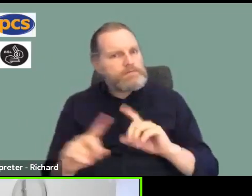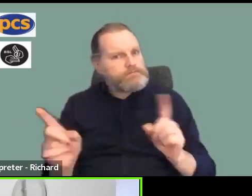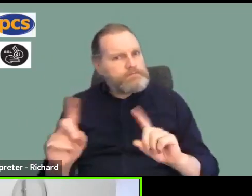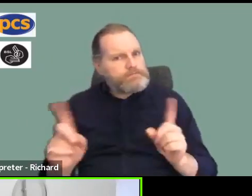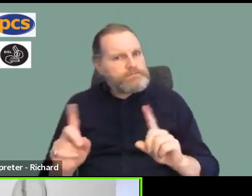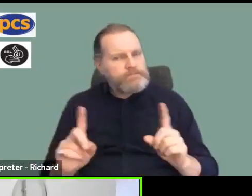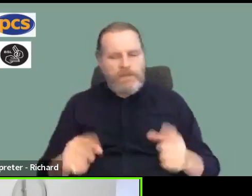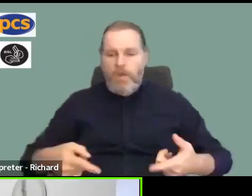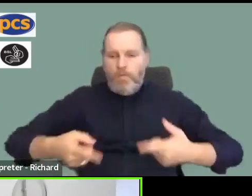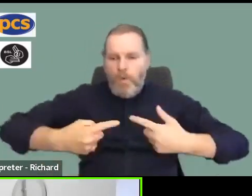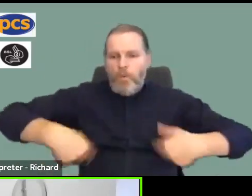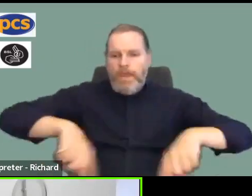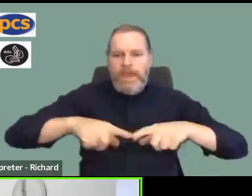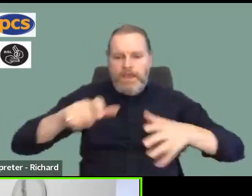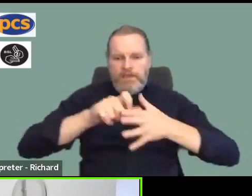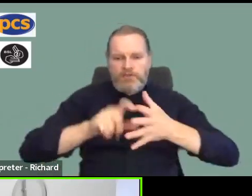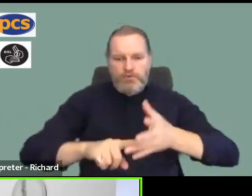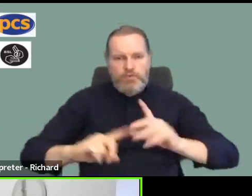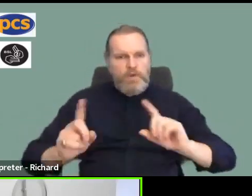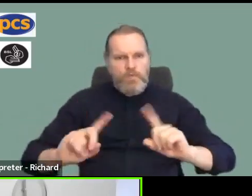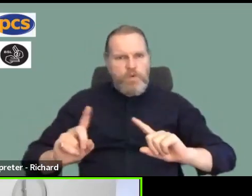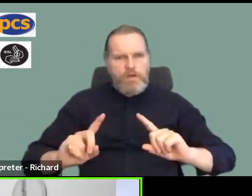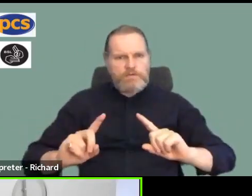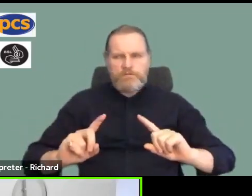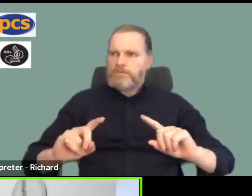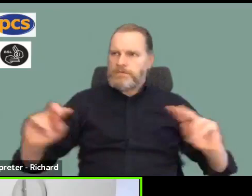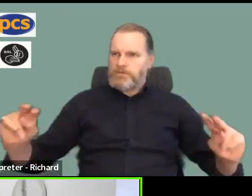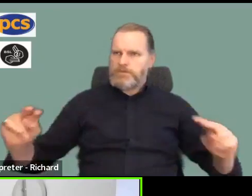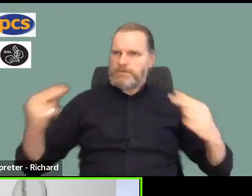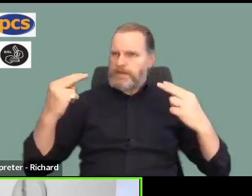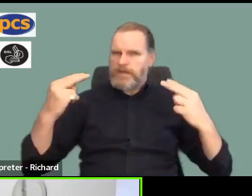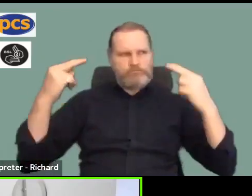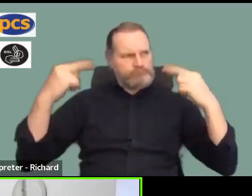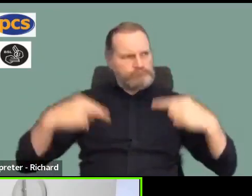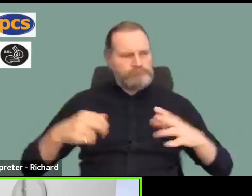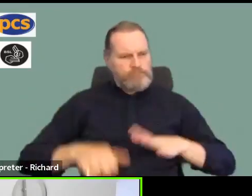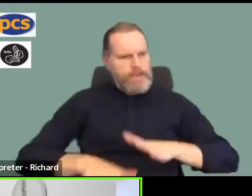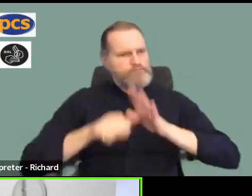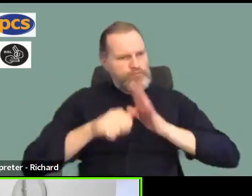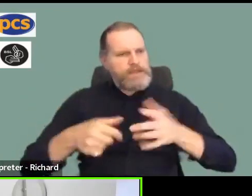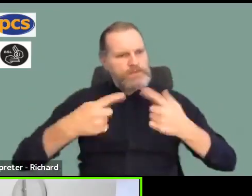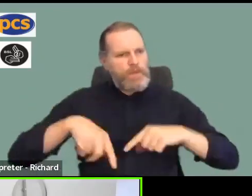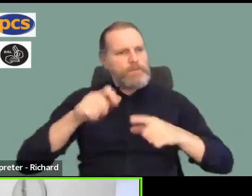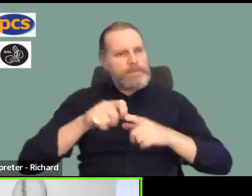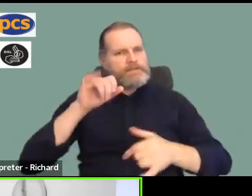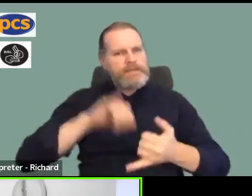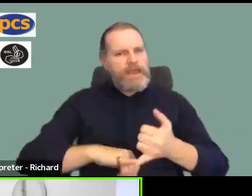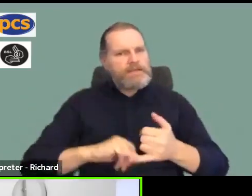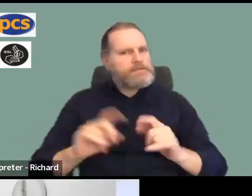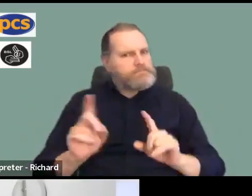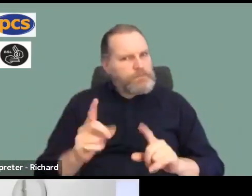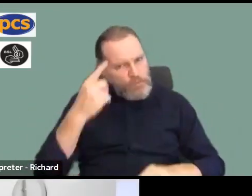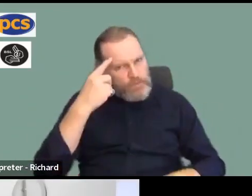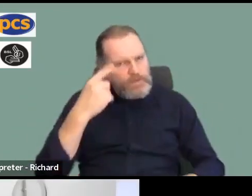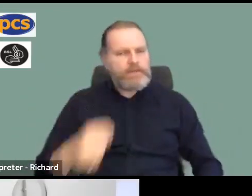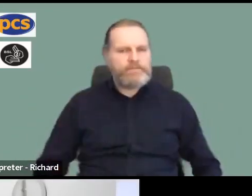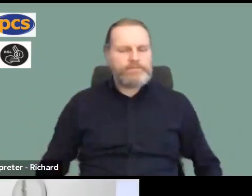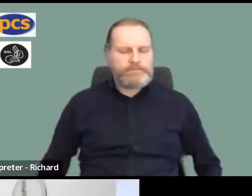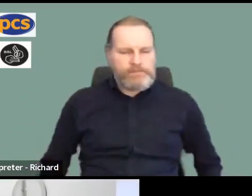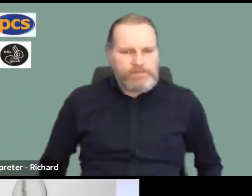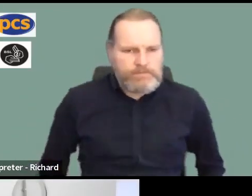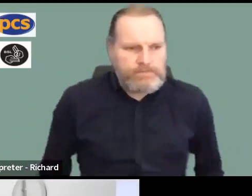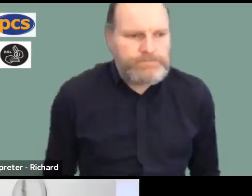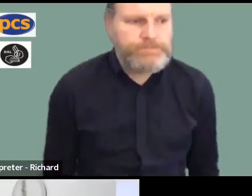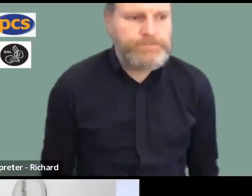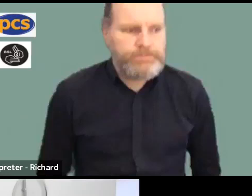can we do to make sure that PCS is seen in a similar vein. But there are also those other questions that came up as well. Yeah, well, thanks for